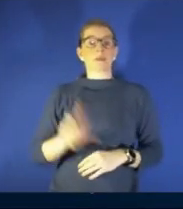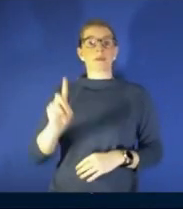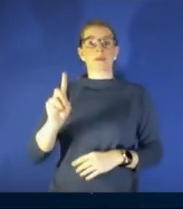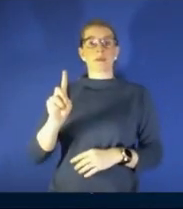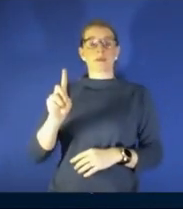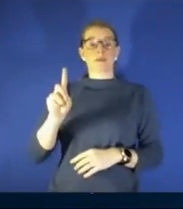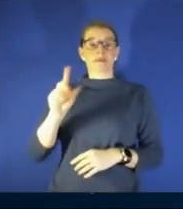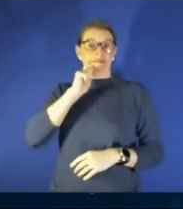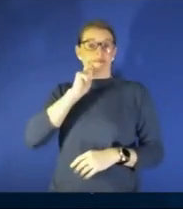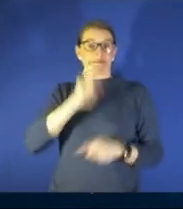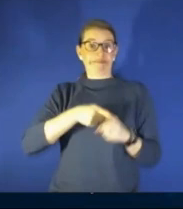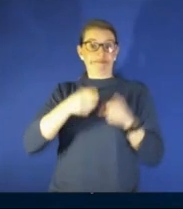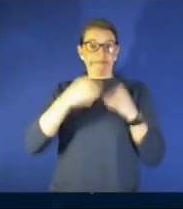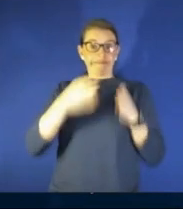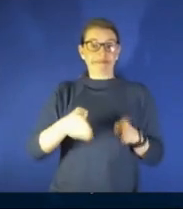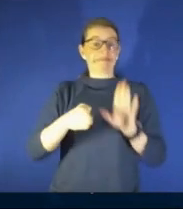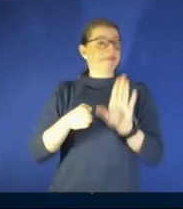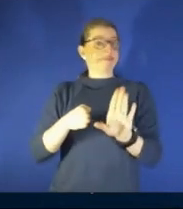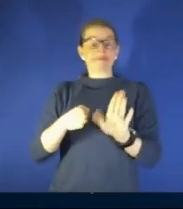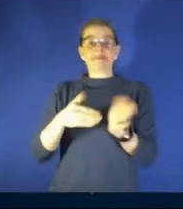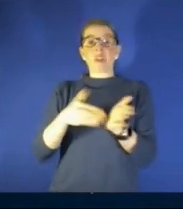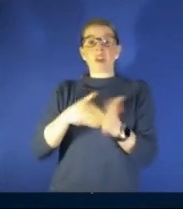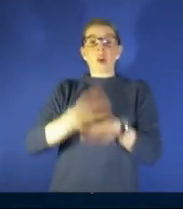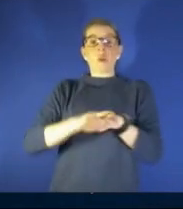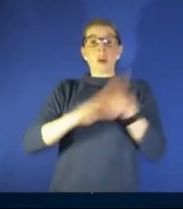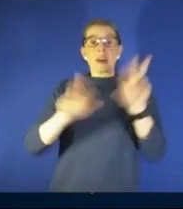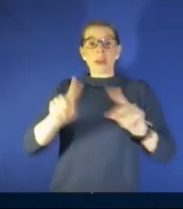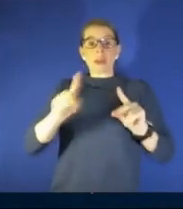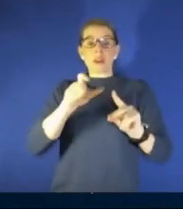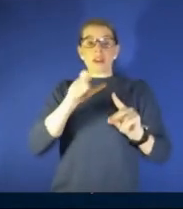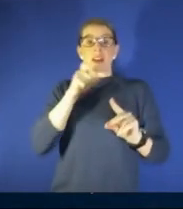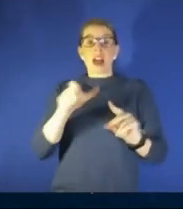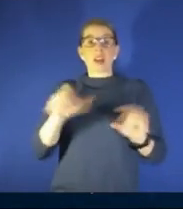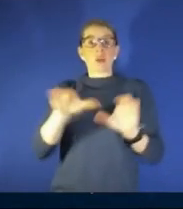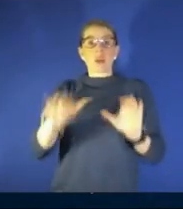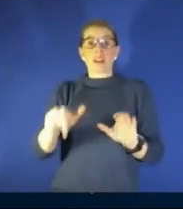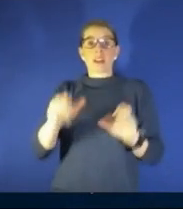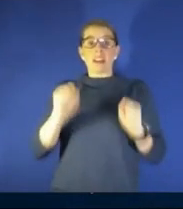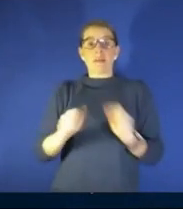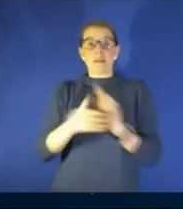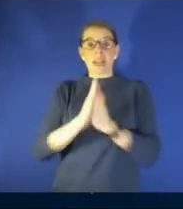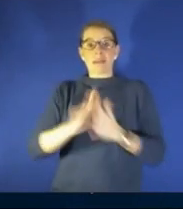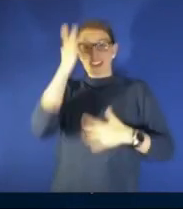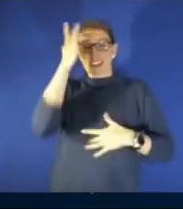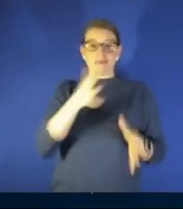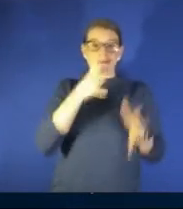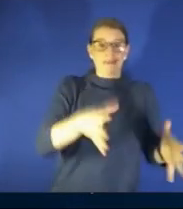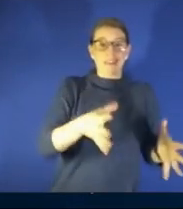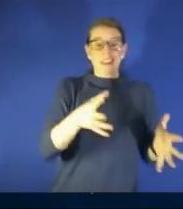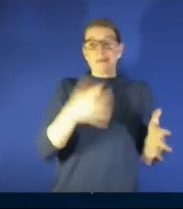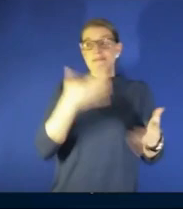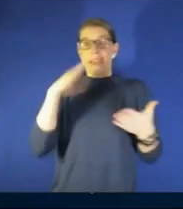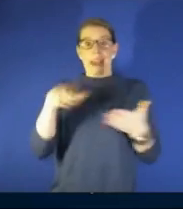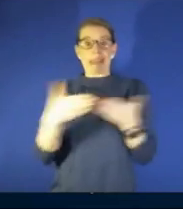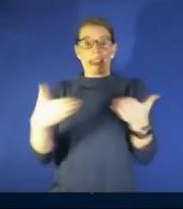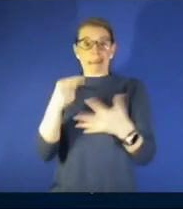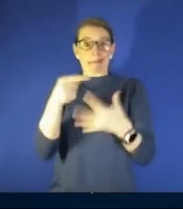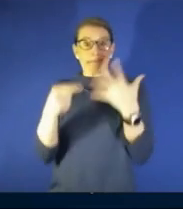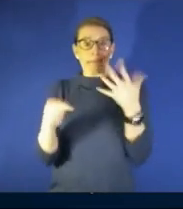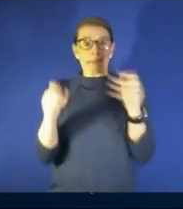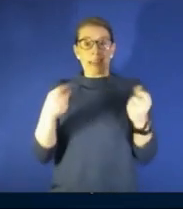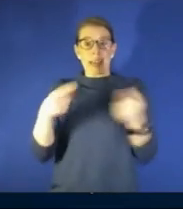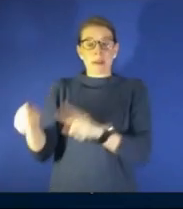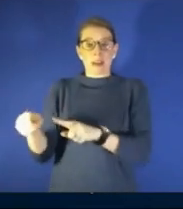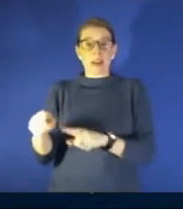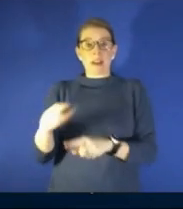to do this you could become sick and throw up and all sorts of bad things could happen okay forget the green beer the st patrick's day